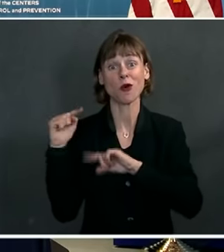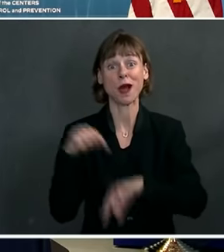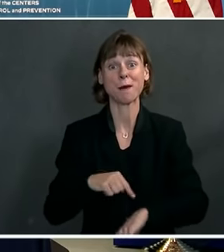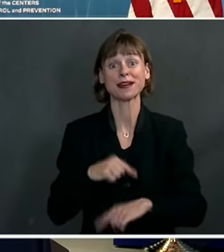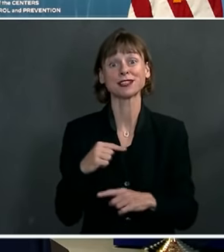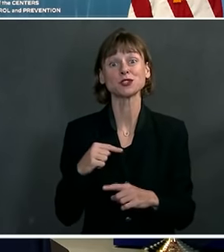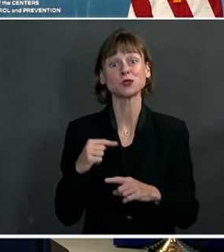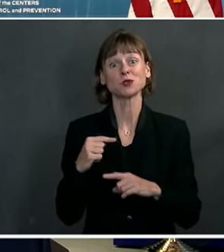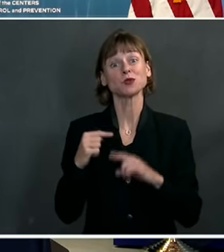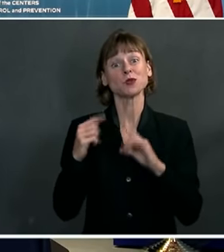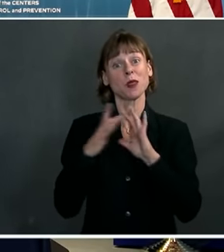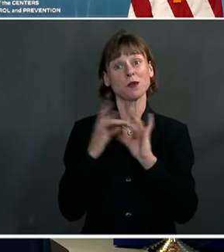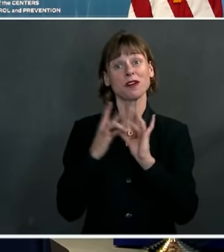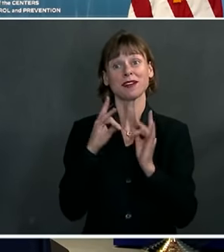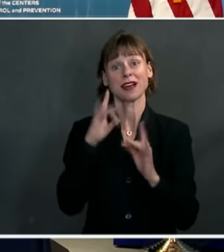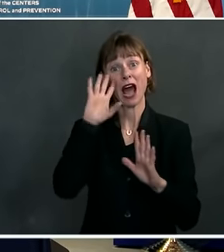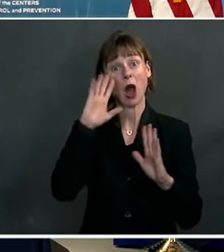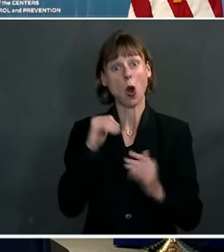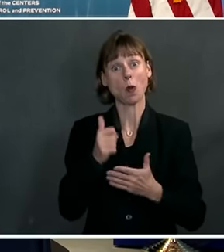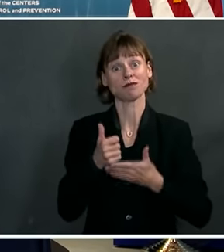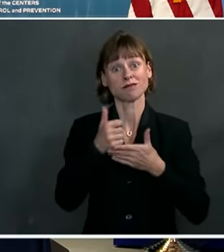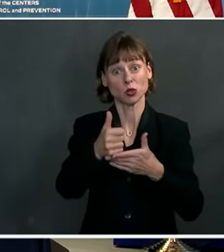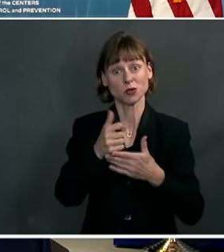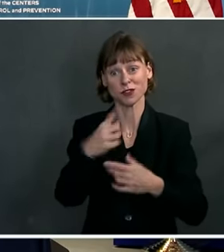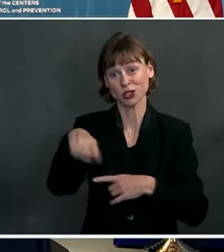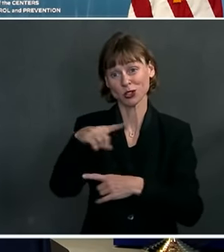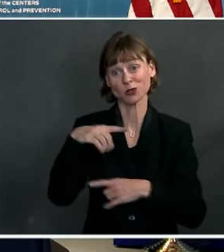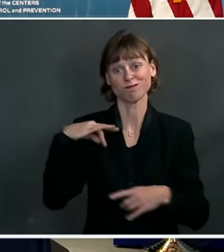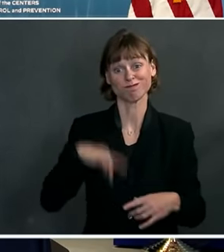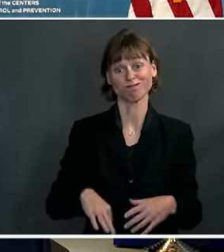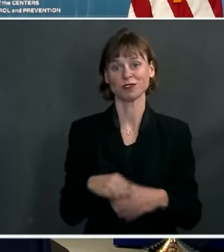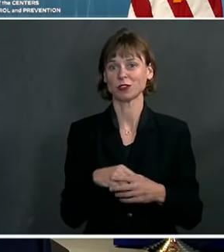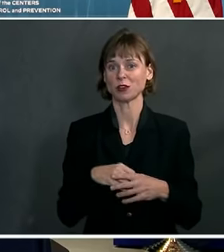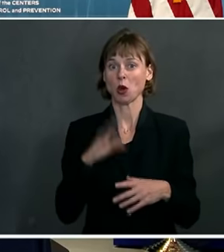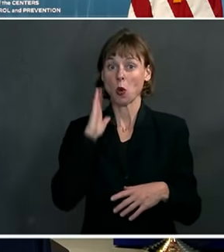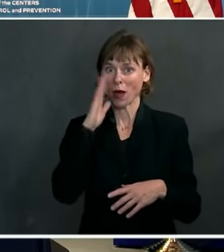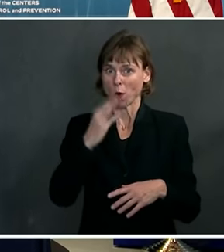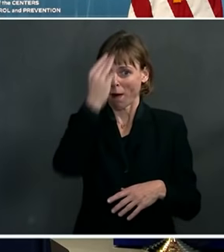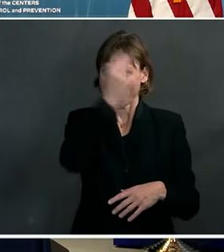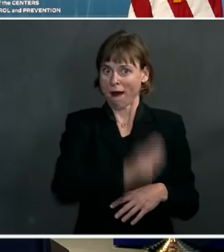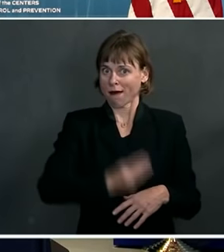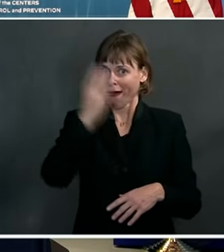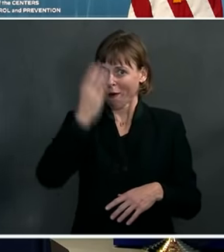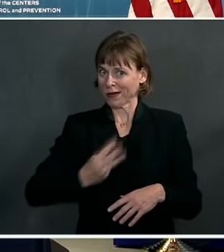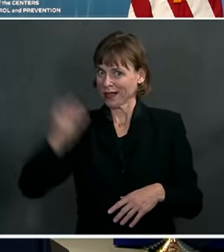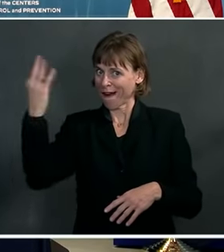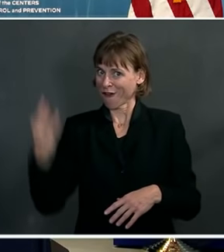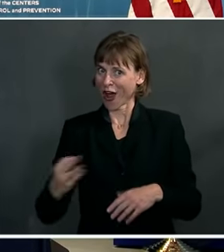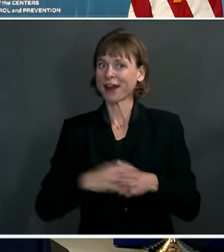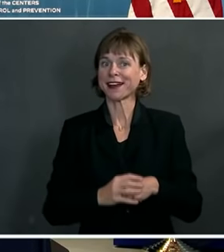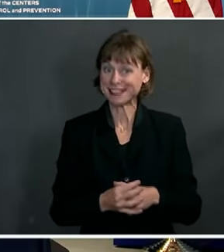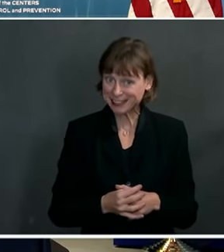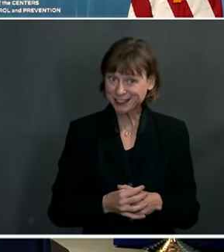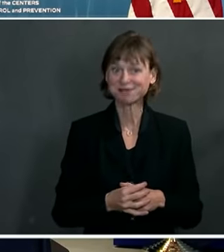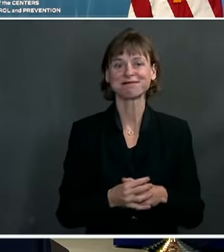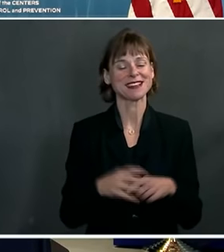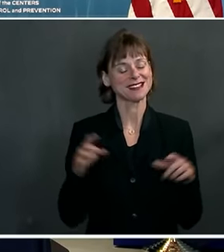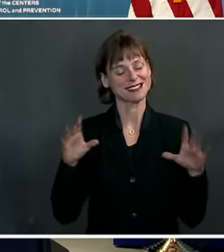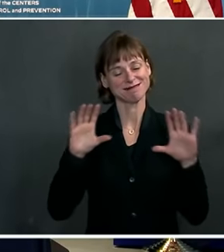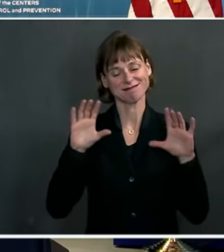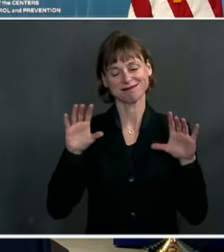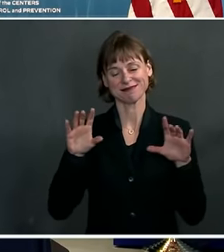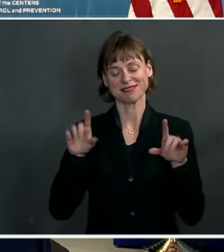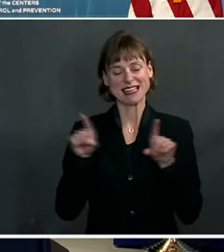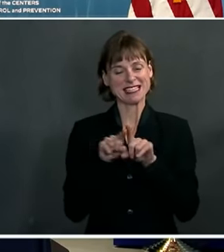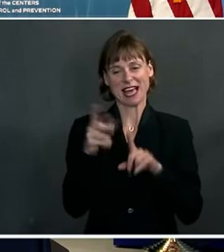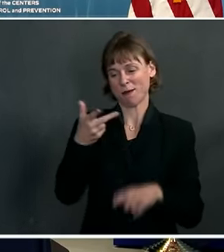hope that this is useful to you. We intend to continue to do these every Monday, Wednesday, and Friday with the same group, and